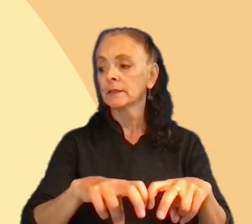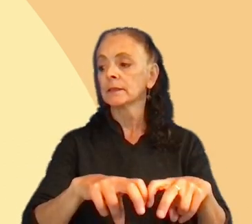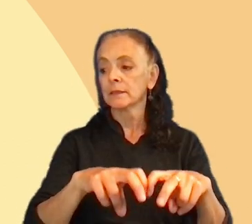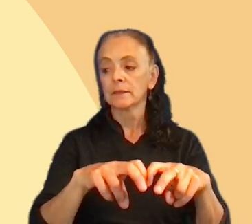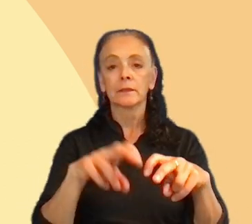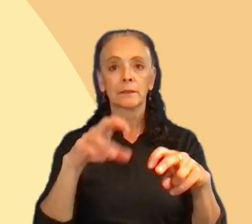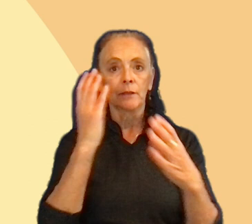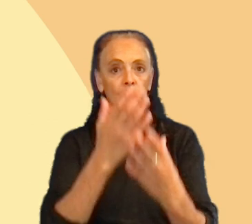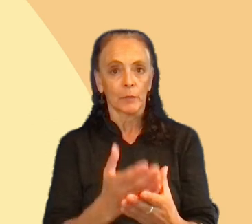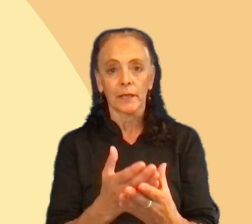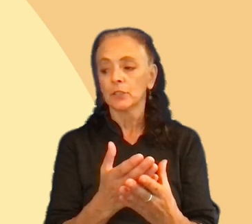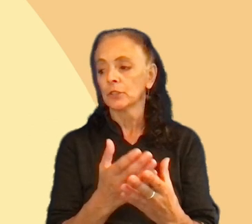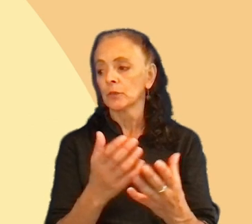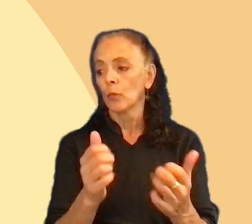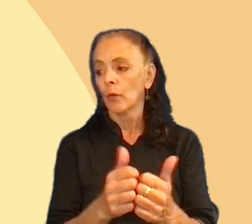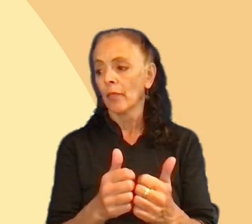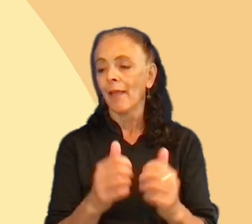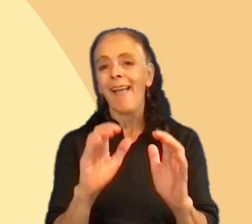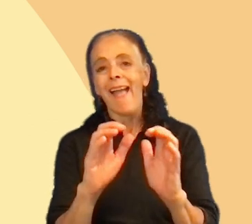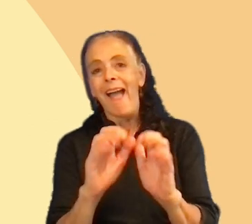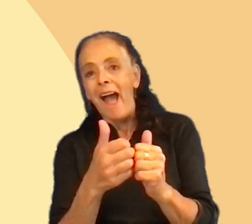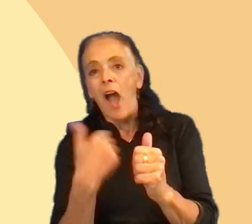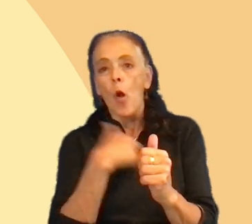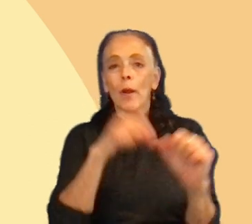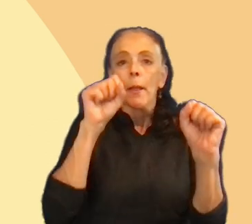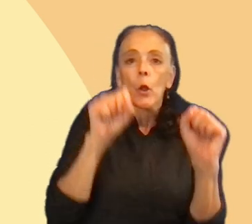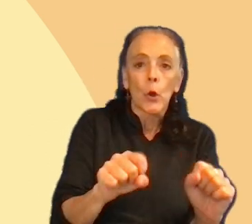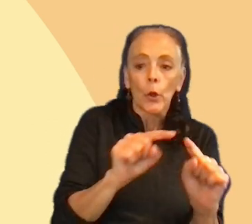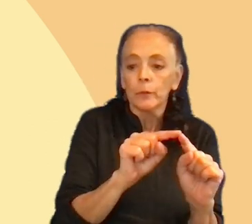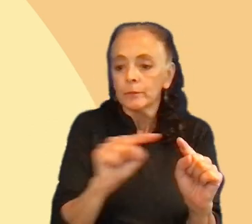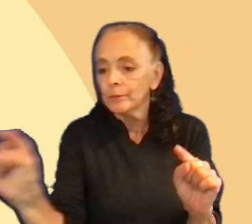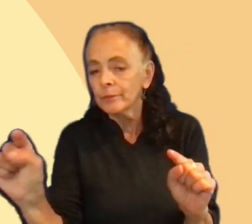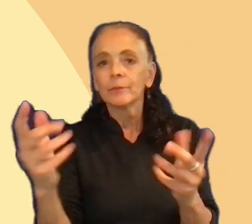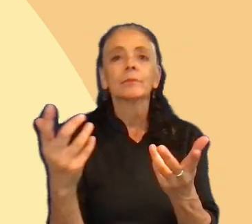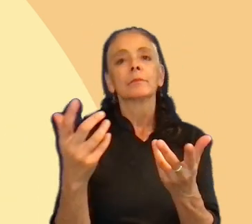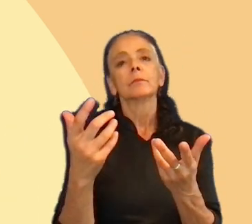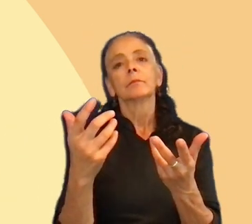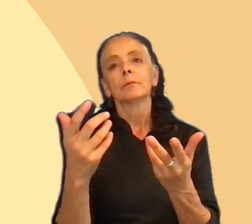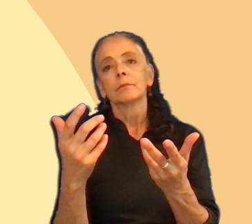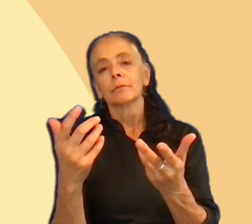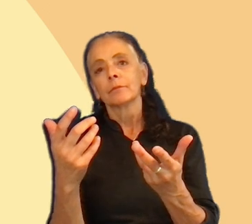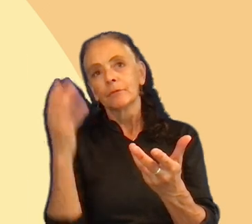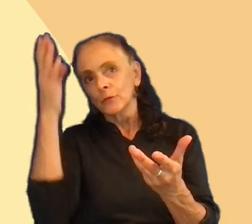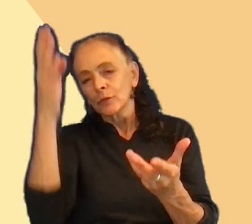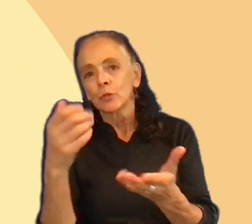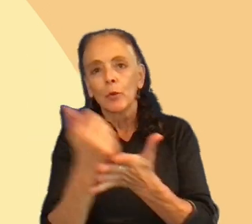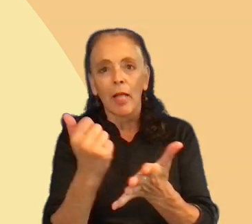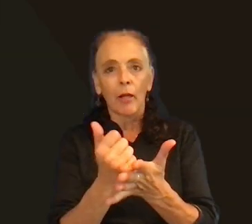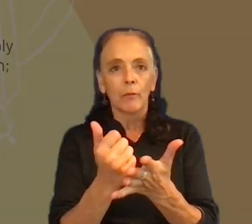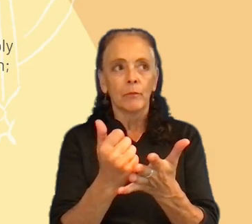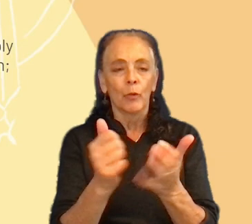how might we able to help game design and project managers with action points.